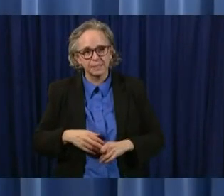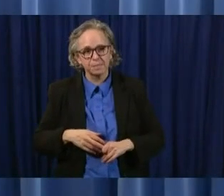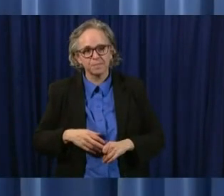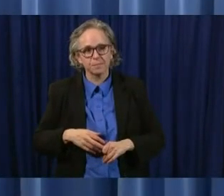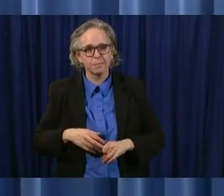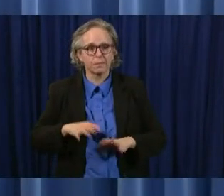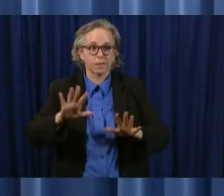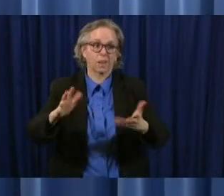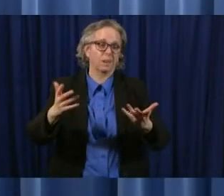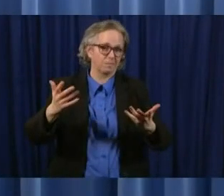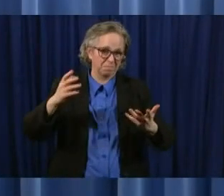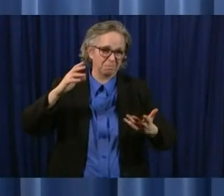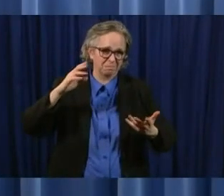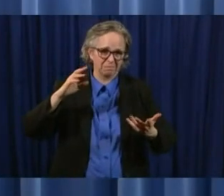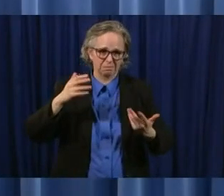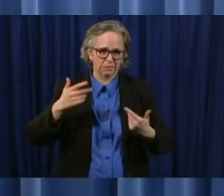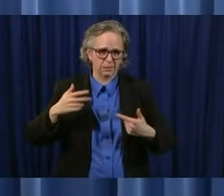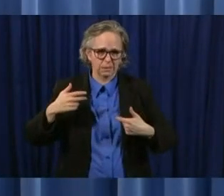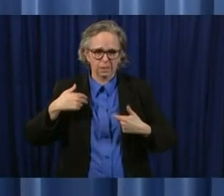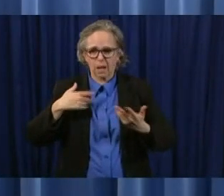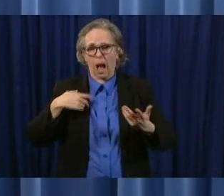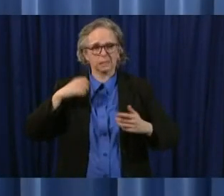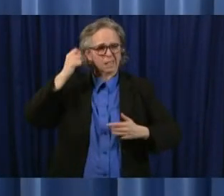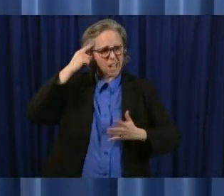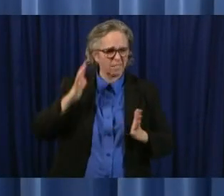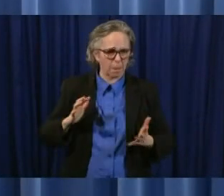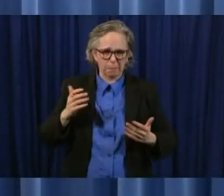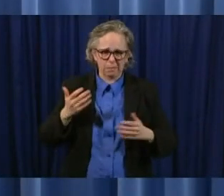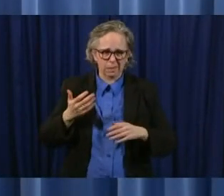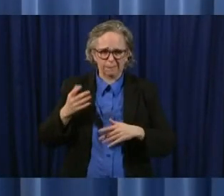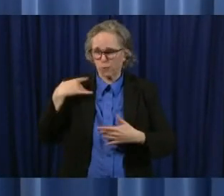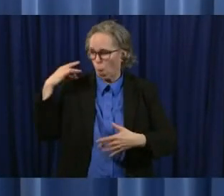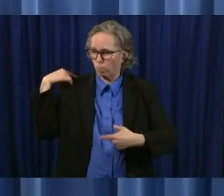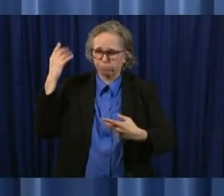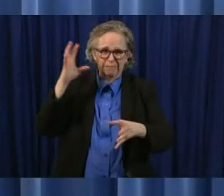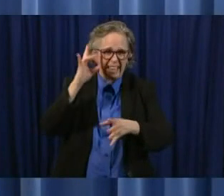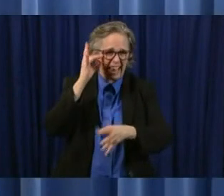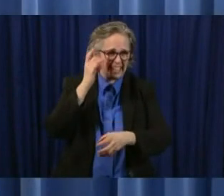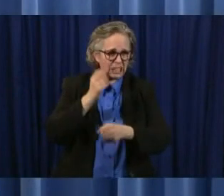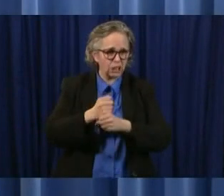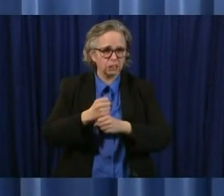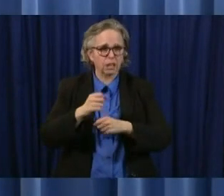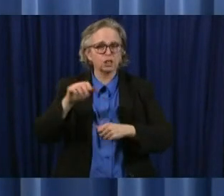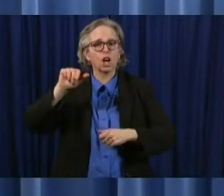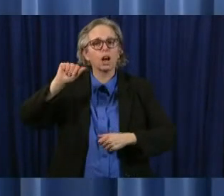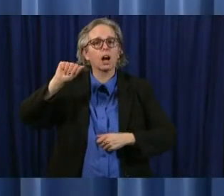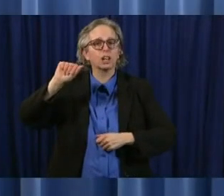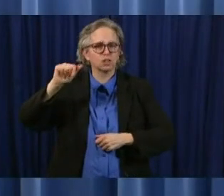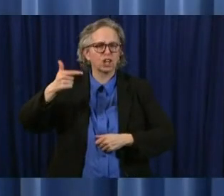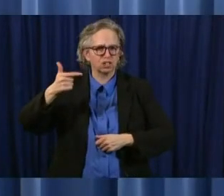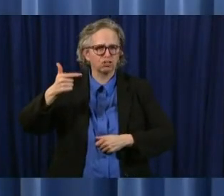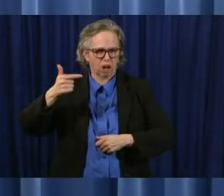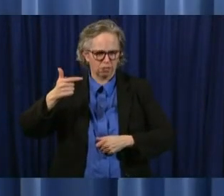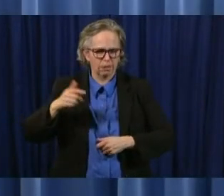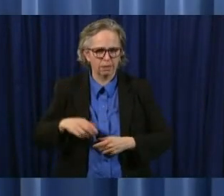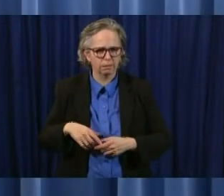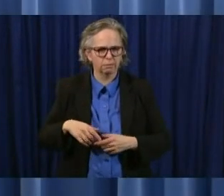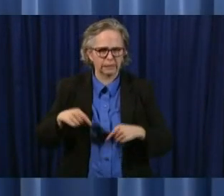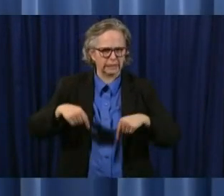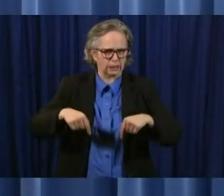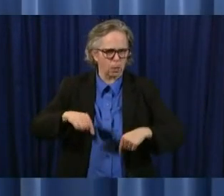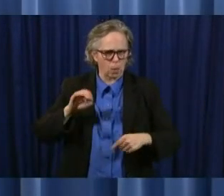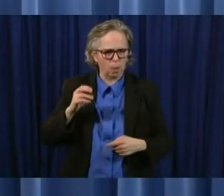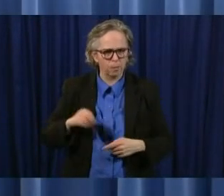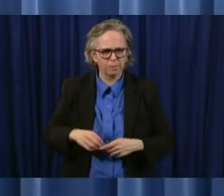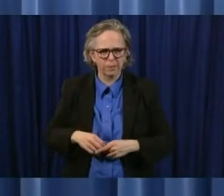governor and before that uh for eight years as the attorney general of one of things i found was really helpful and